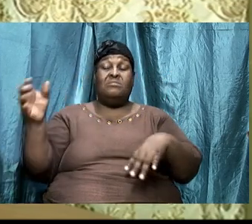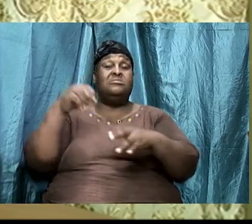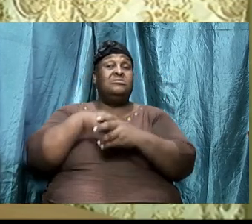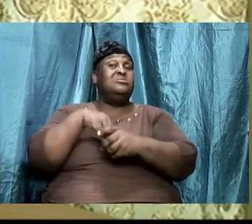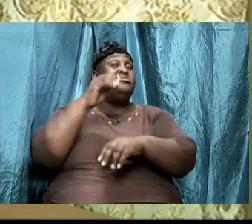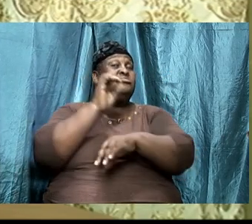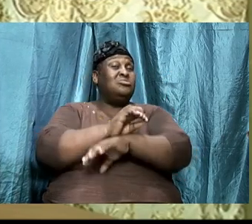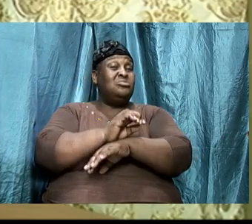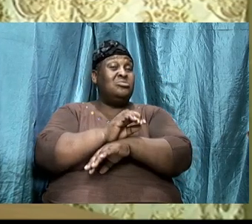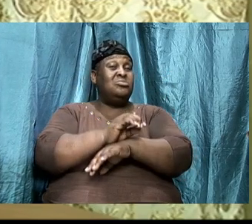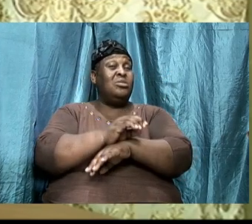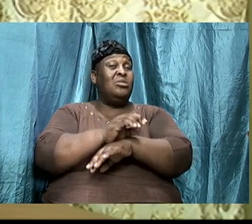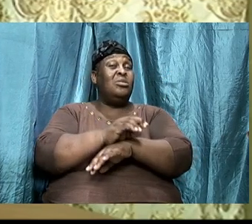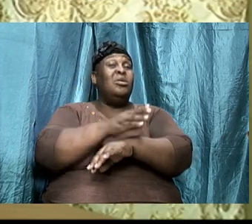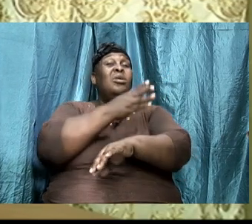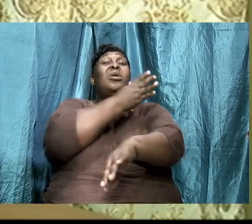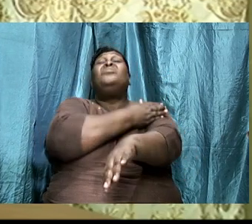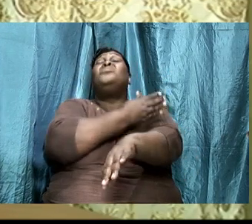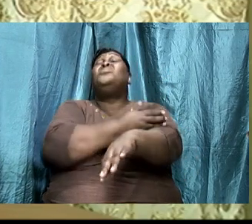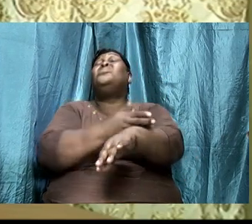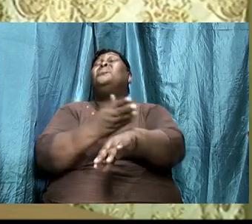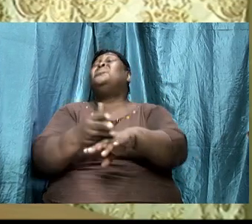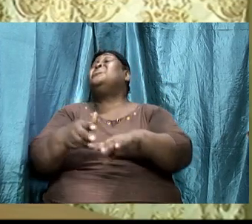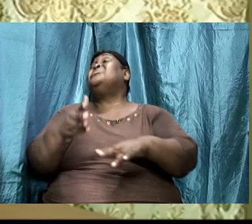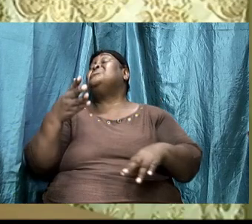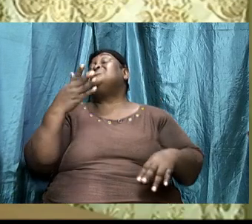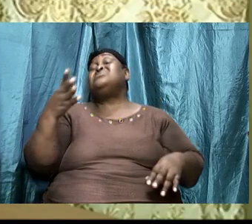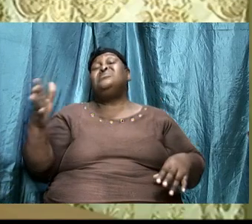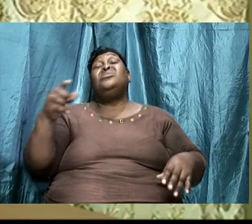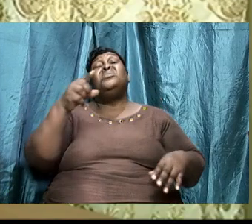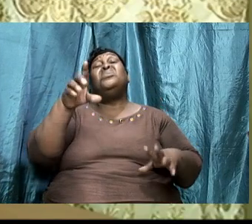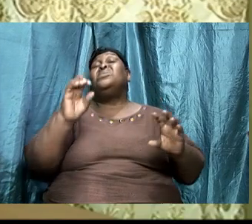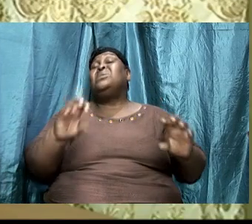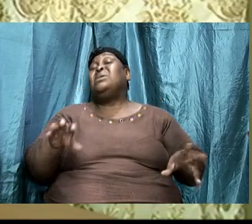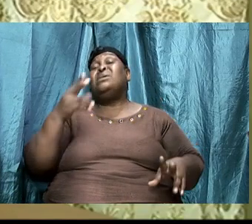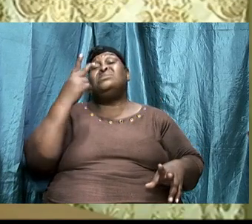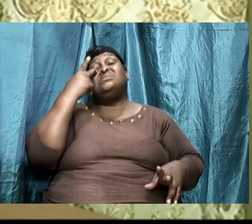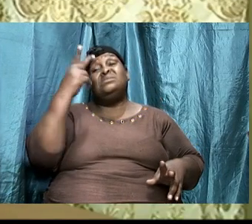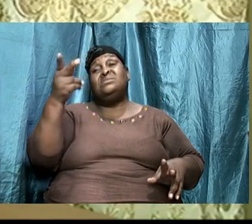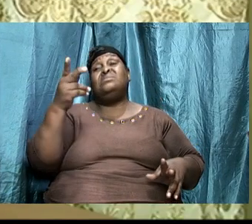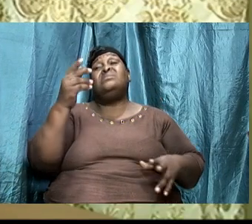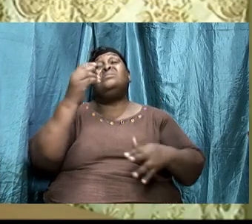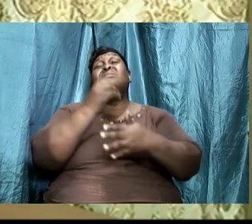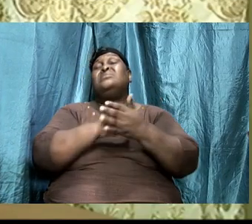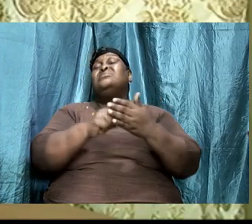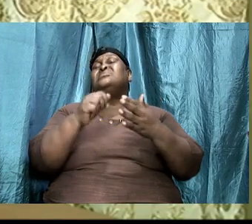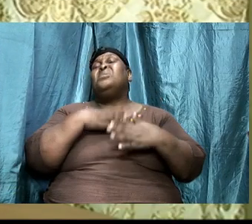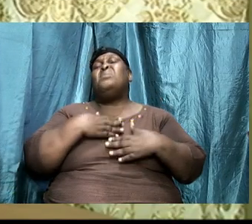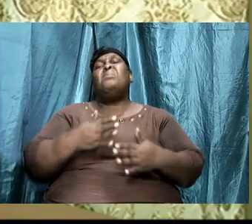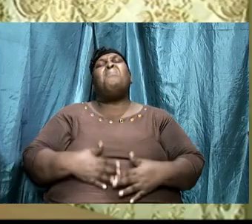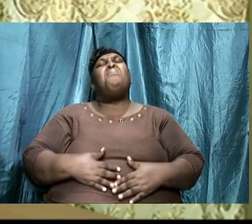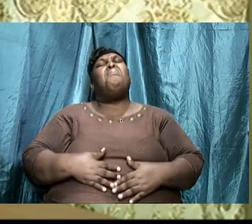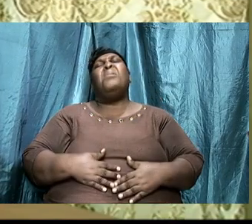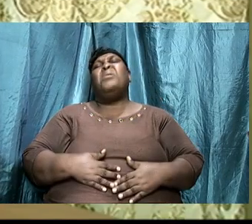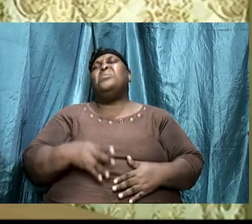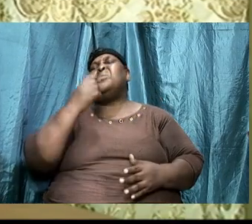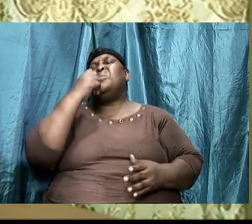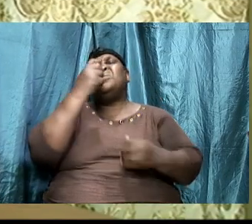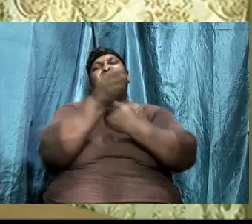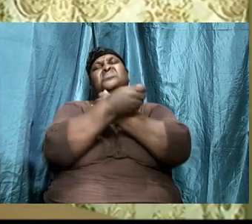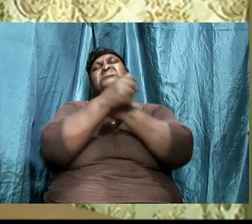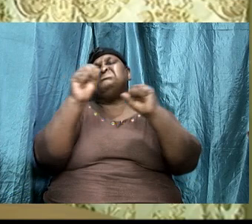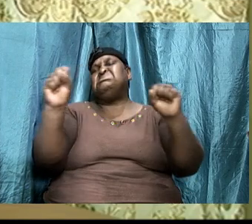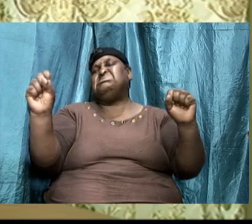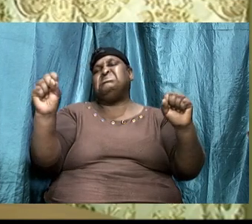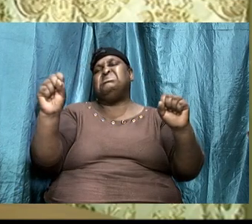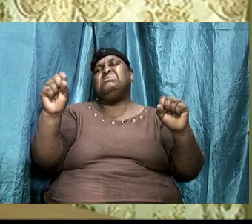and the worst thing that you can see is somebody who will save the adversary take them and mash